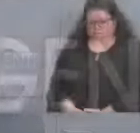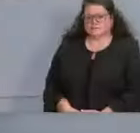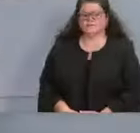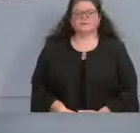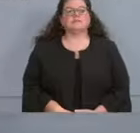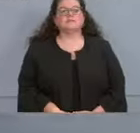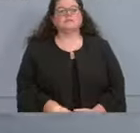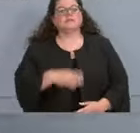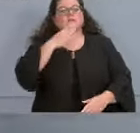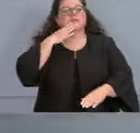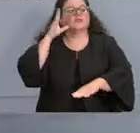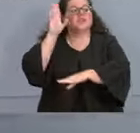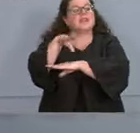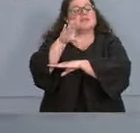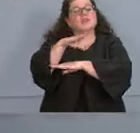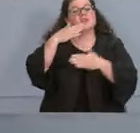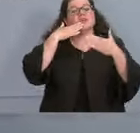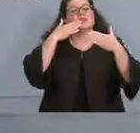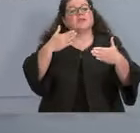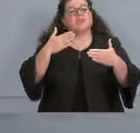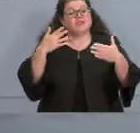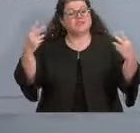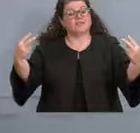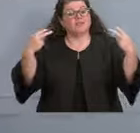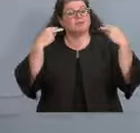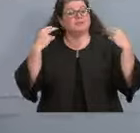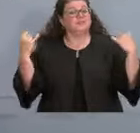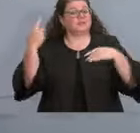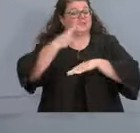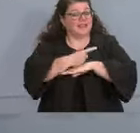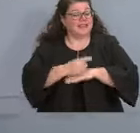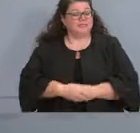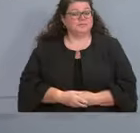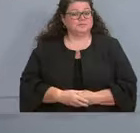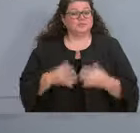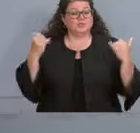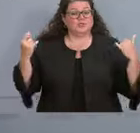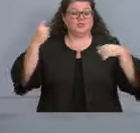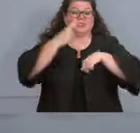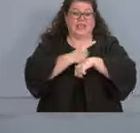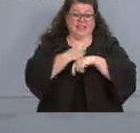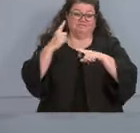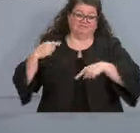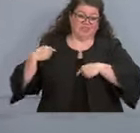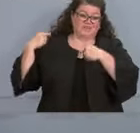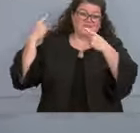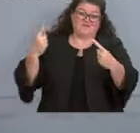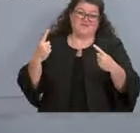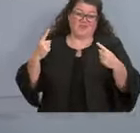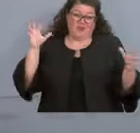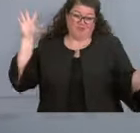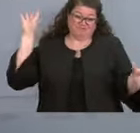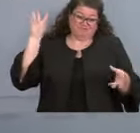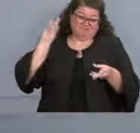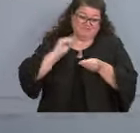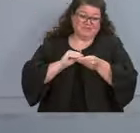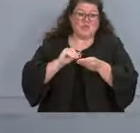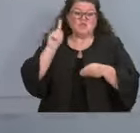Good afternoon, everybody. Thank you for joining today's briefing. As of today, we have had 1,350